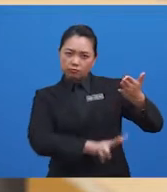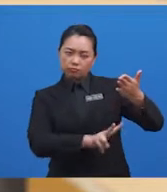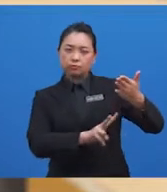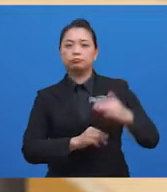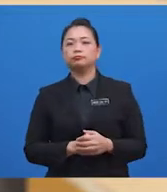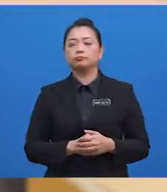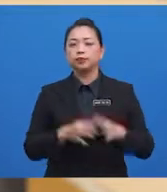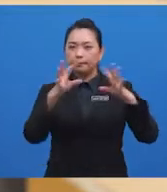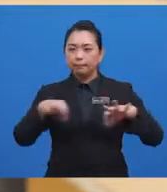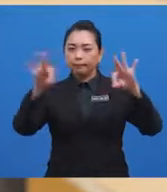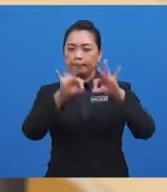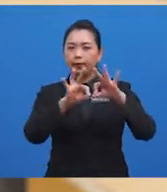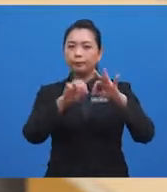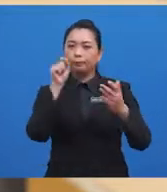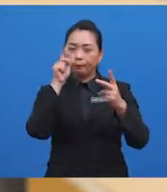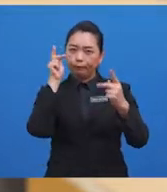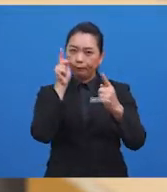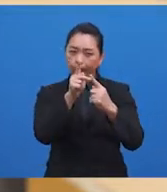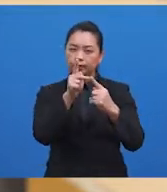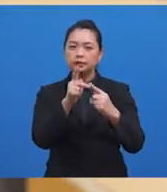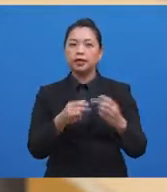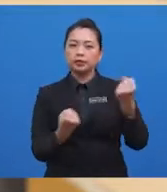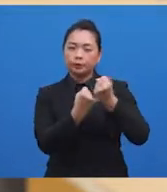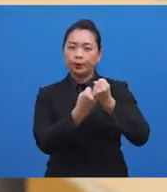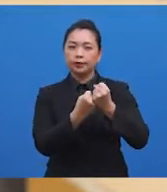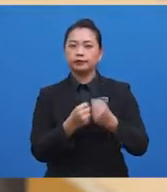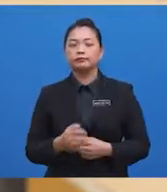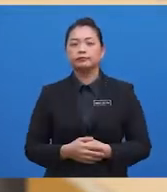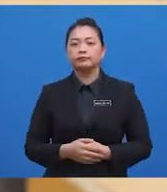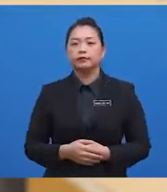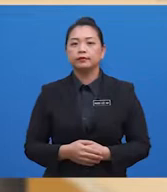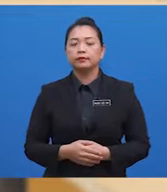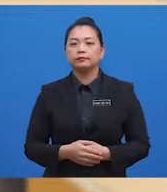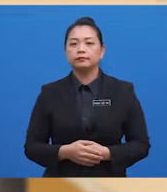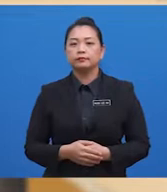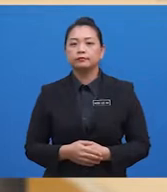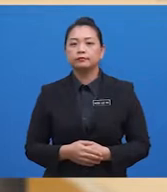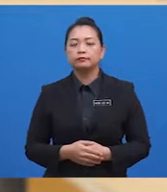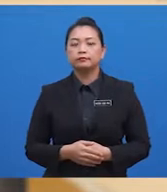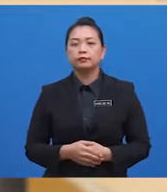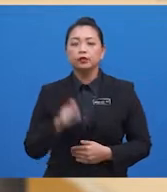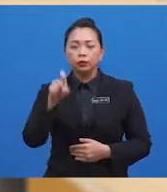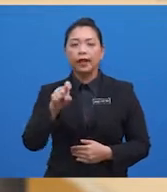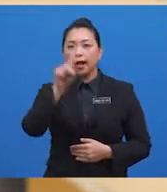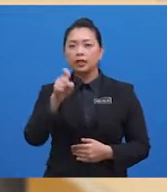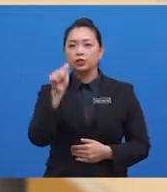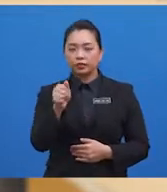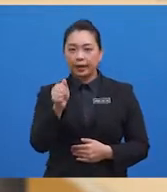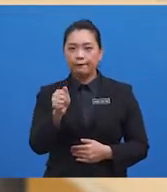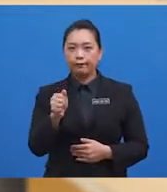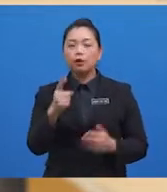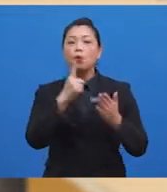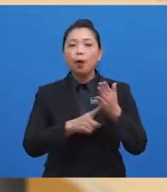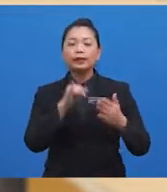scanning for main points and supporting details. Now, example of signpost questions for this text, you can ask yourself,